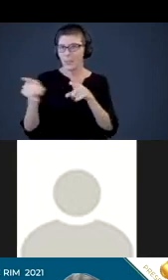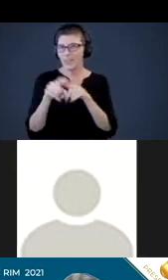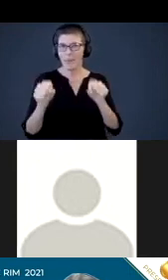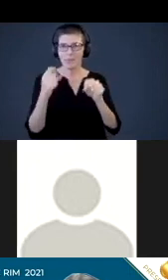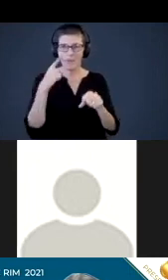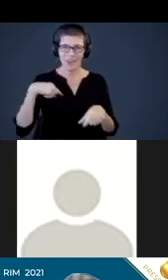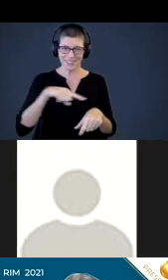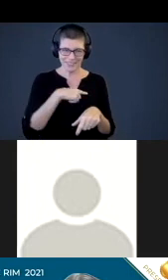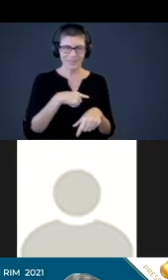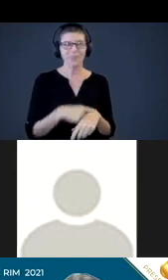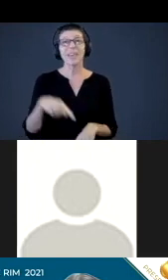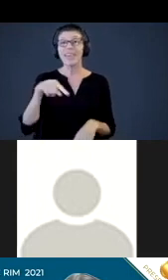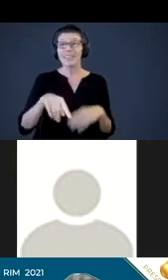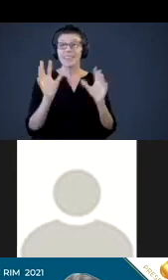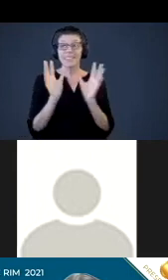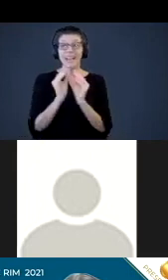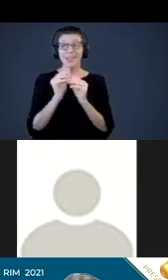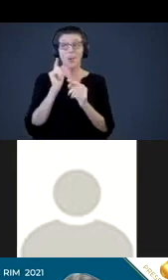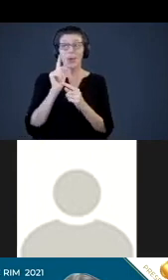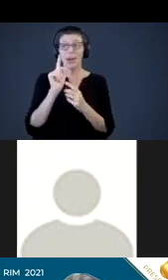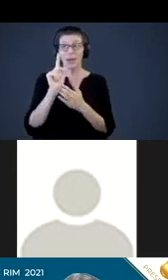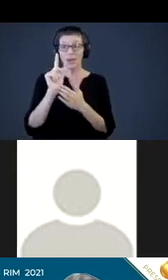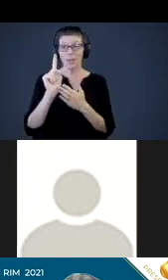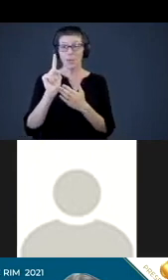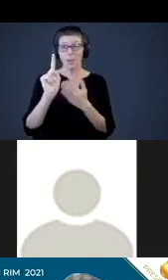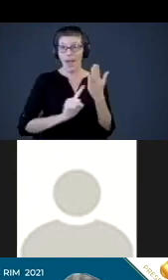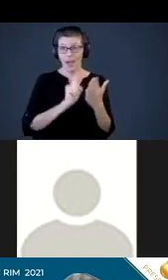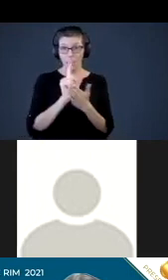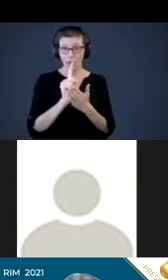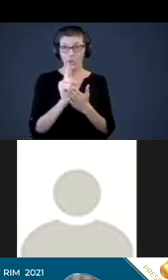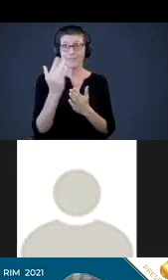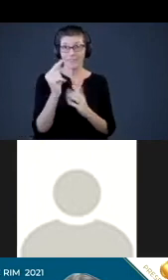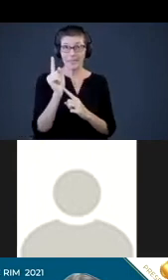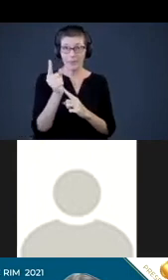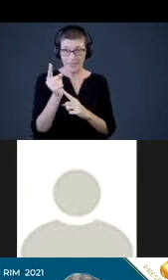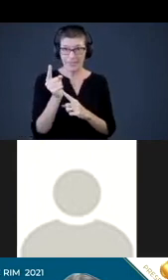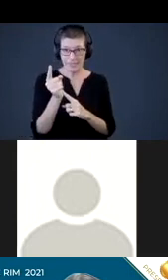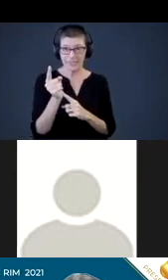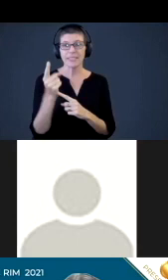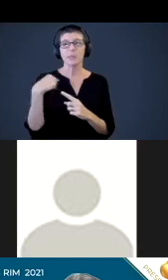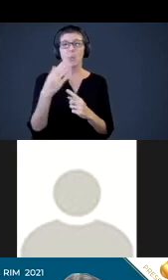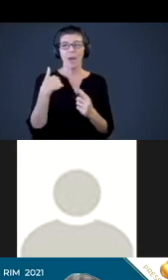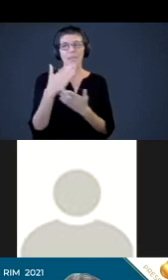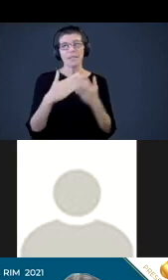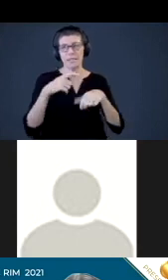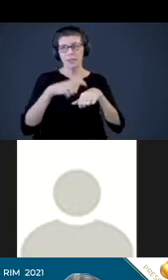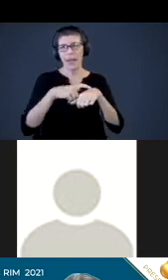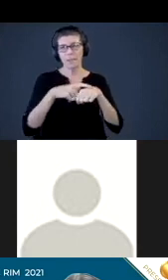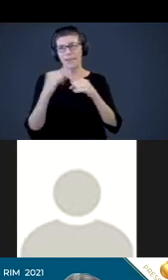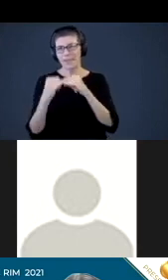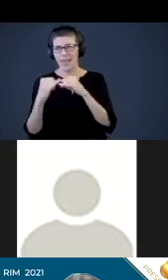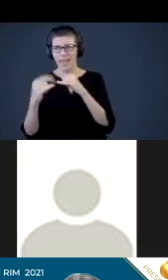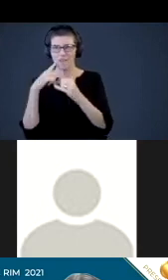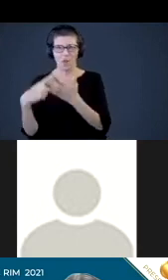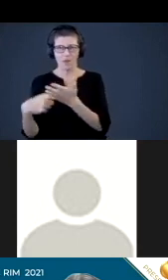So this session will be running an hour and 15 minutes. And we will have some time in the end for discussions,